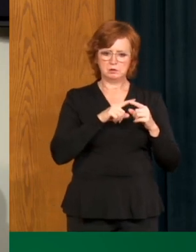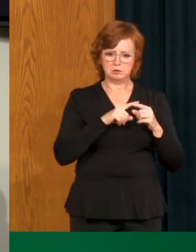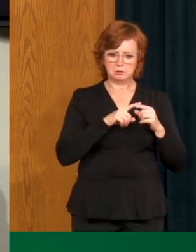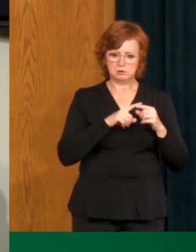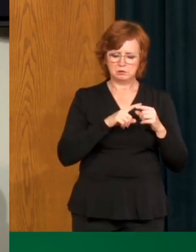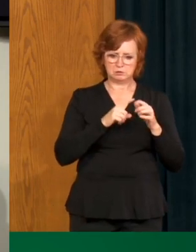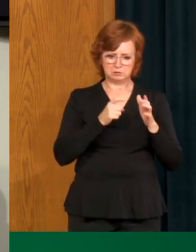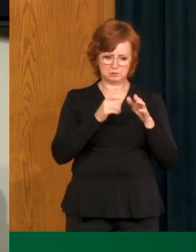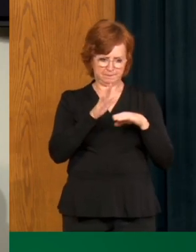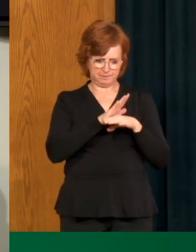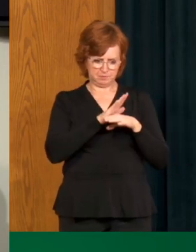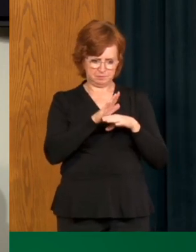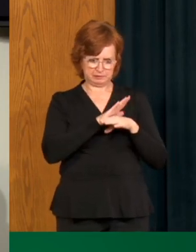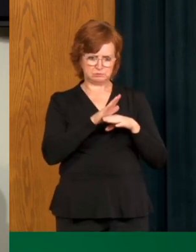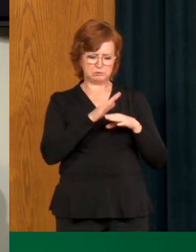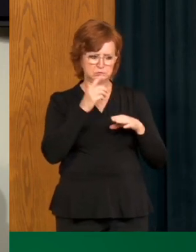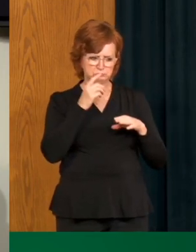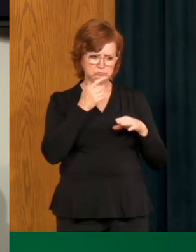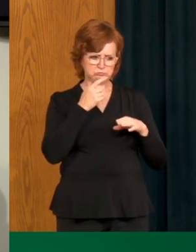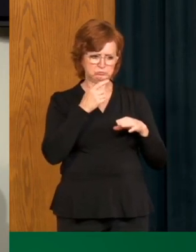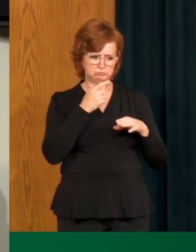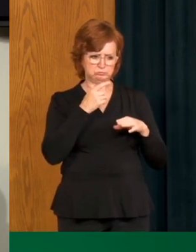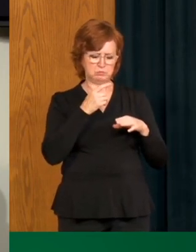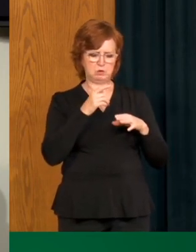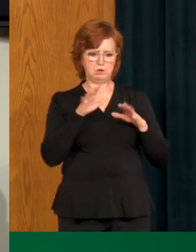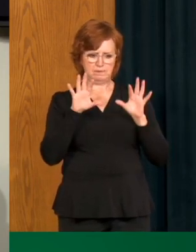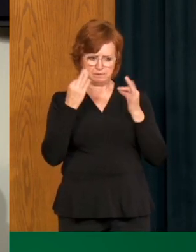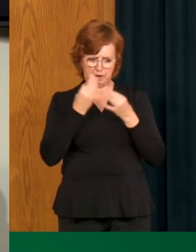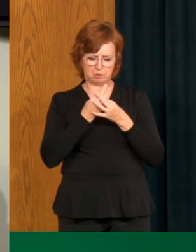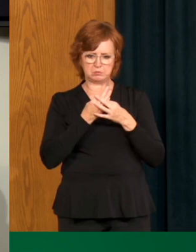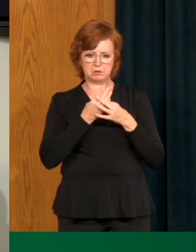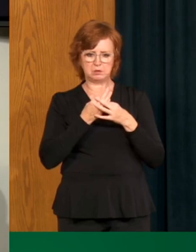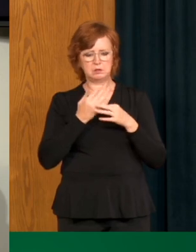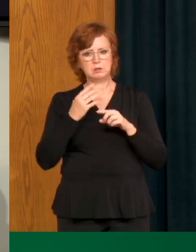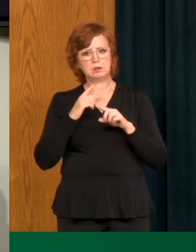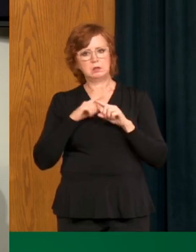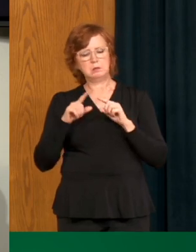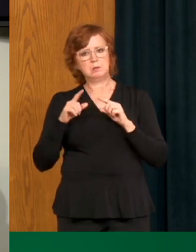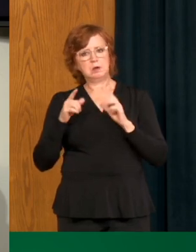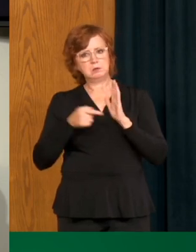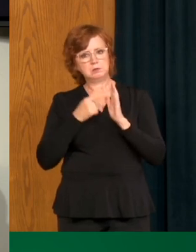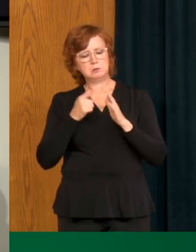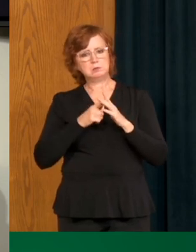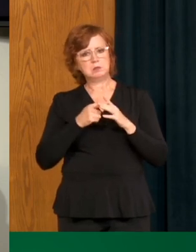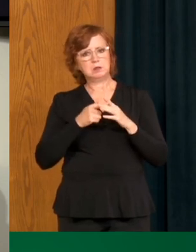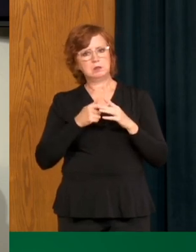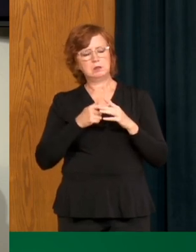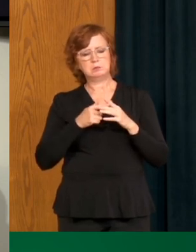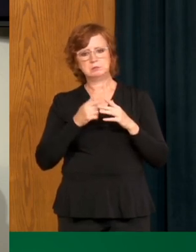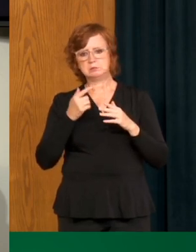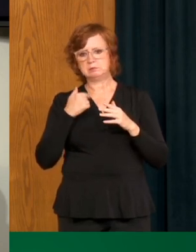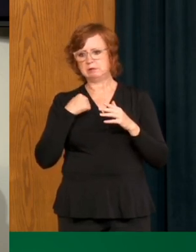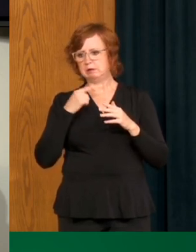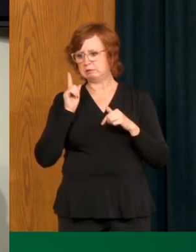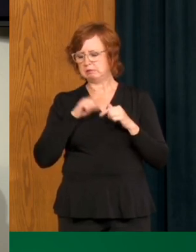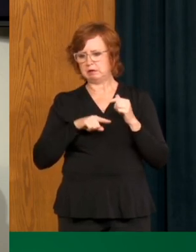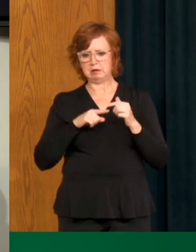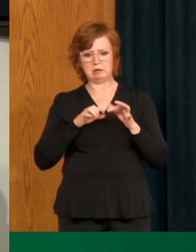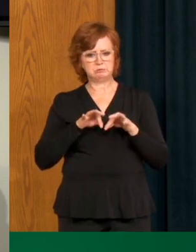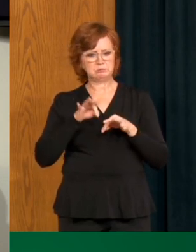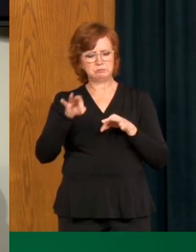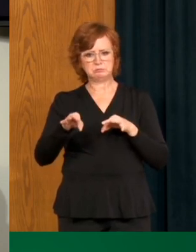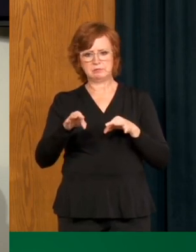because our economy is reopening or when we can't defer even a family visit or a holiday for right to reasons,